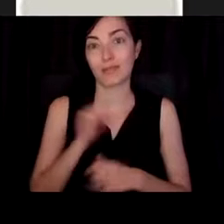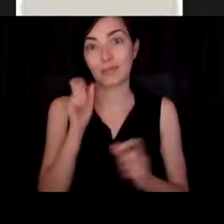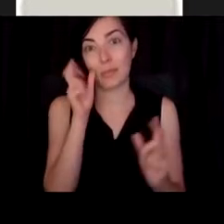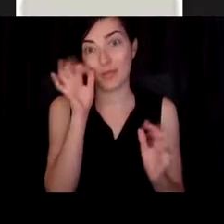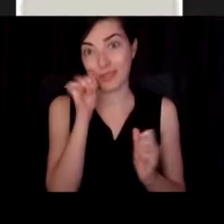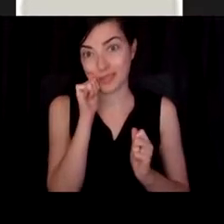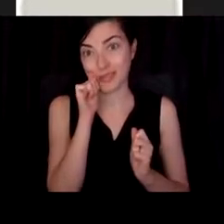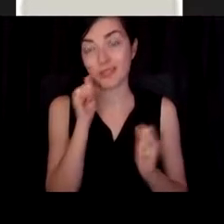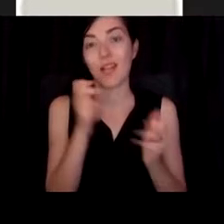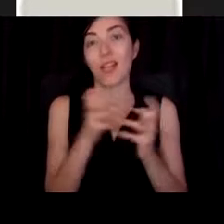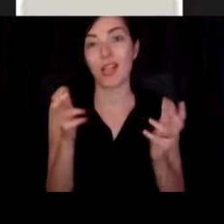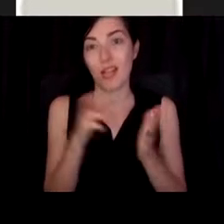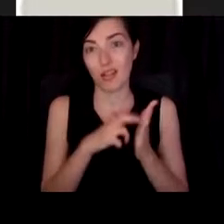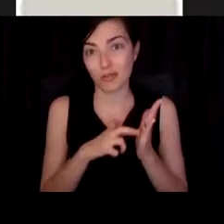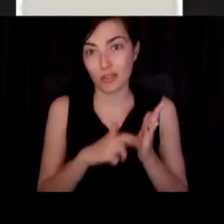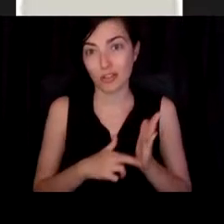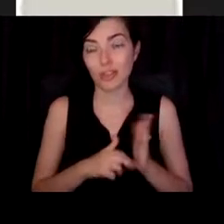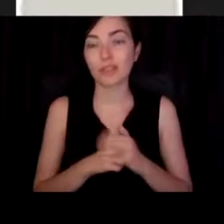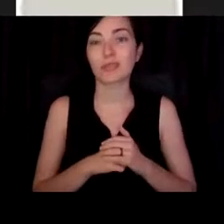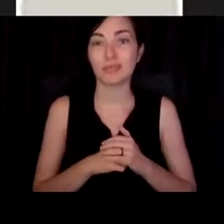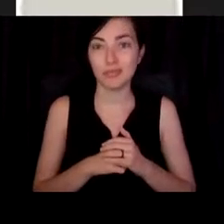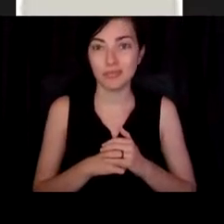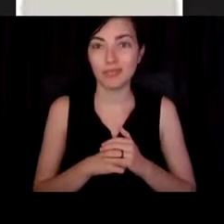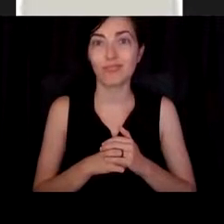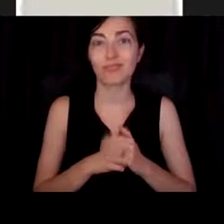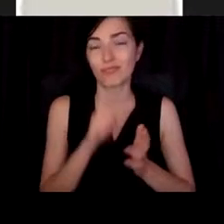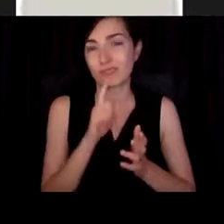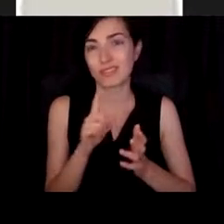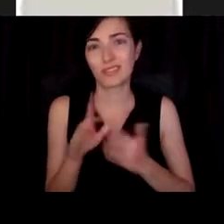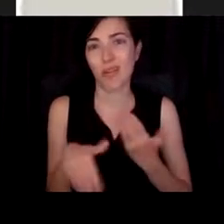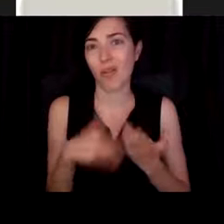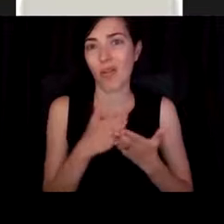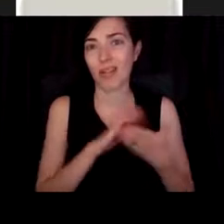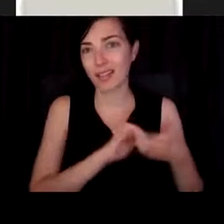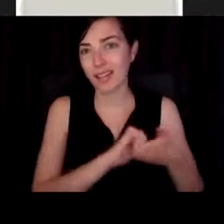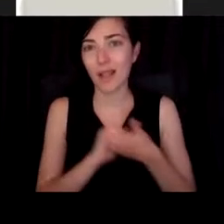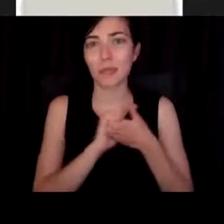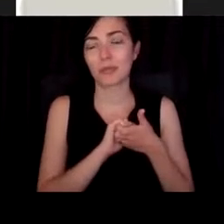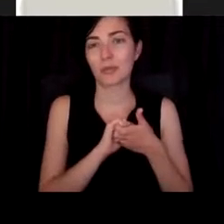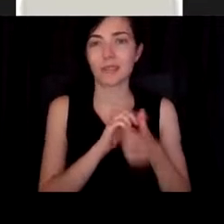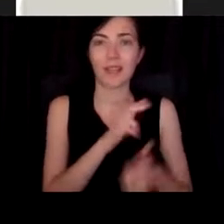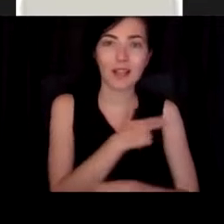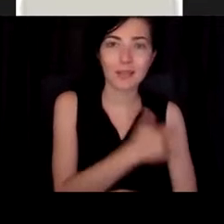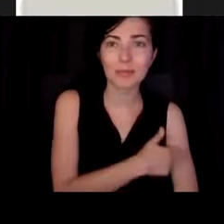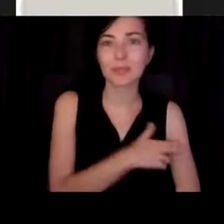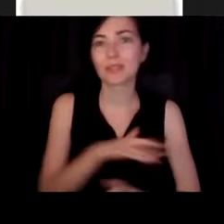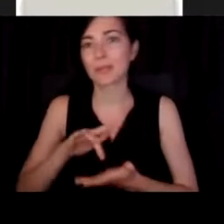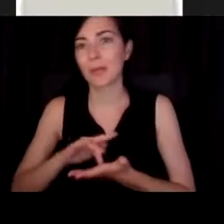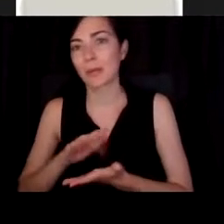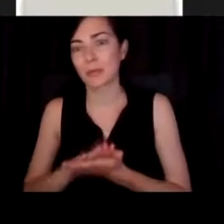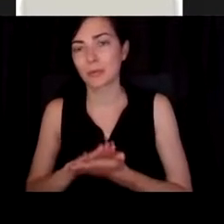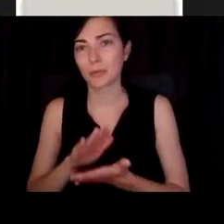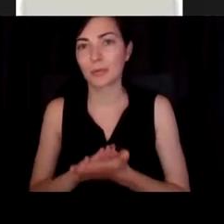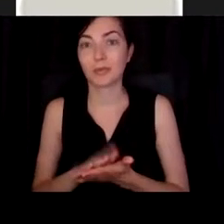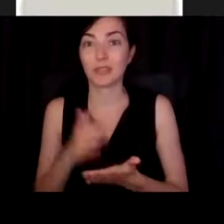lots of research in the department. It's almost all collaborative with the medical school and the hospitals around here. So research that really couldn't be